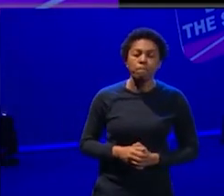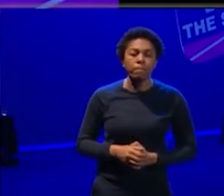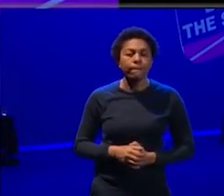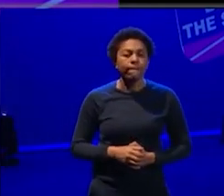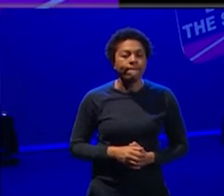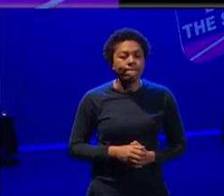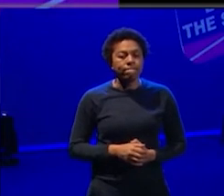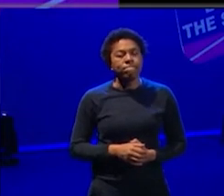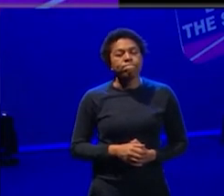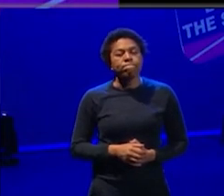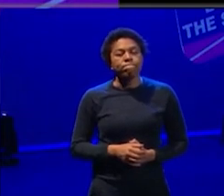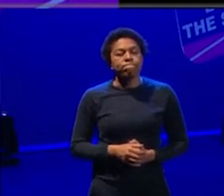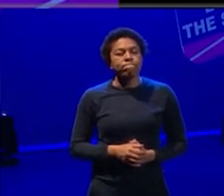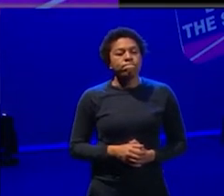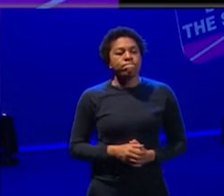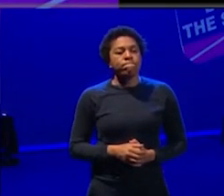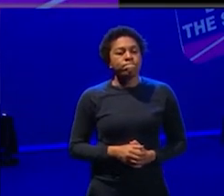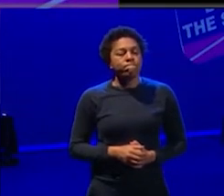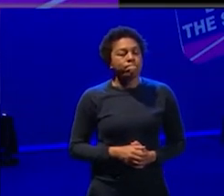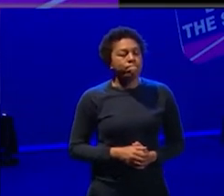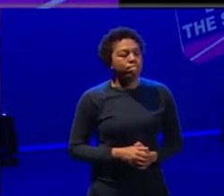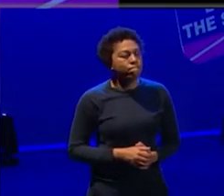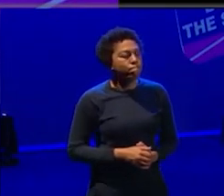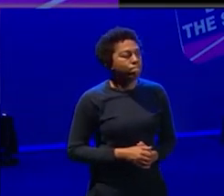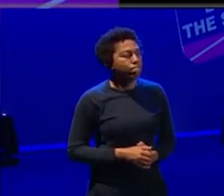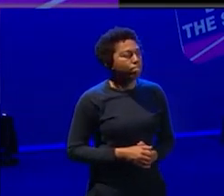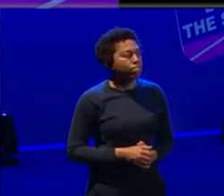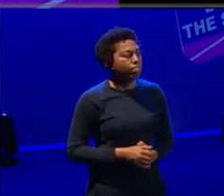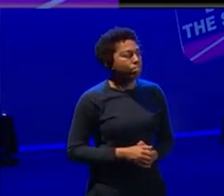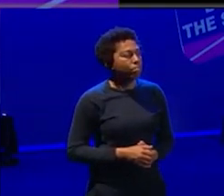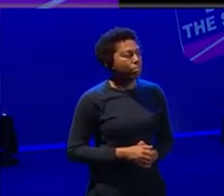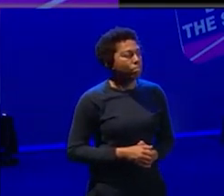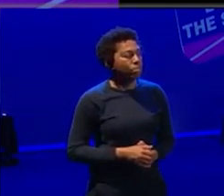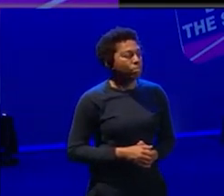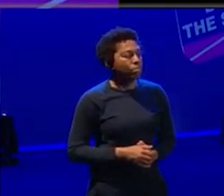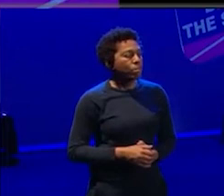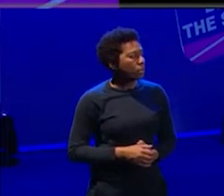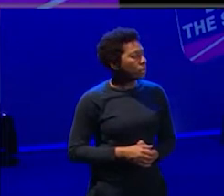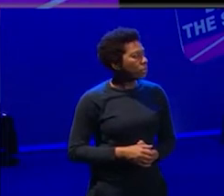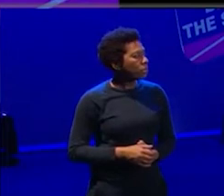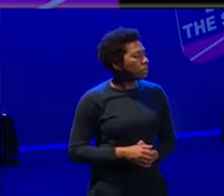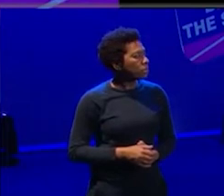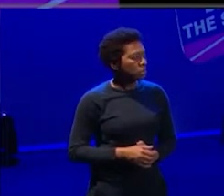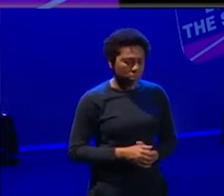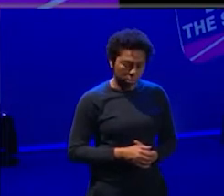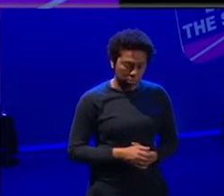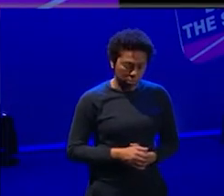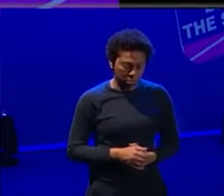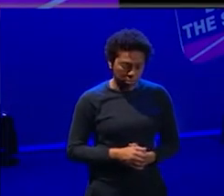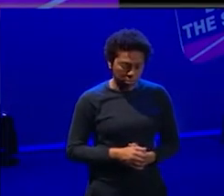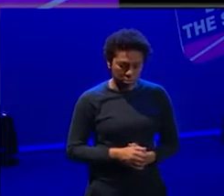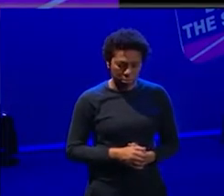hear about the experience and it sounds like, know, huge. Um, I, I, I have a question because